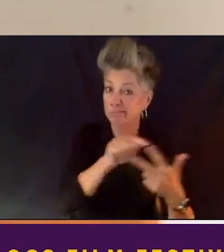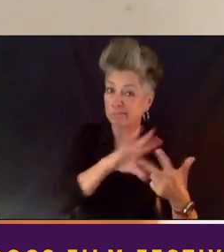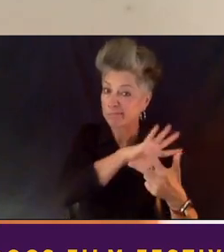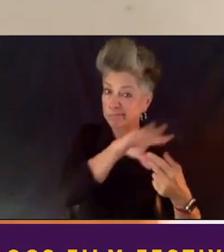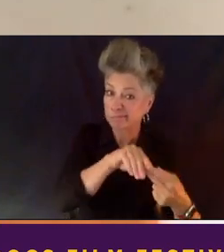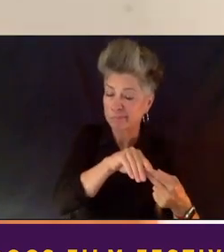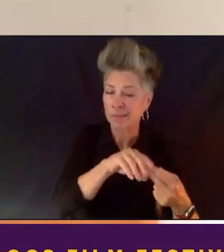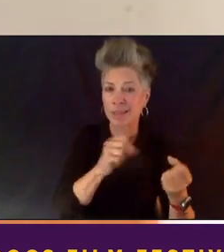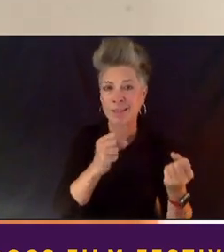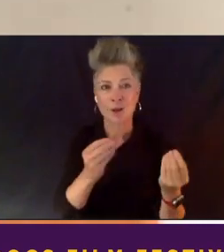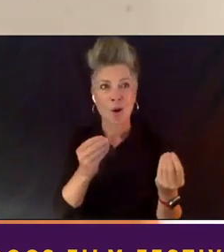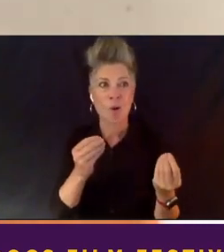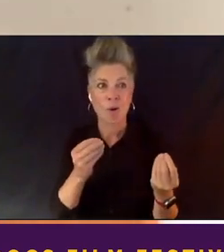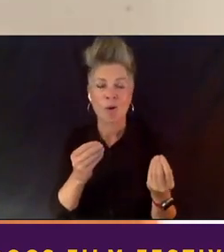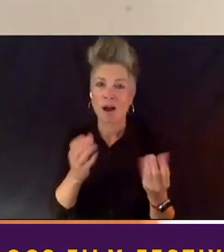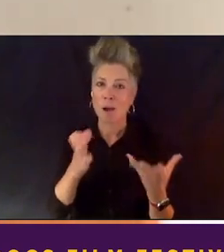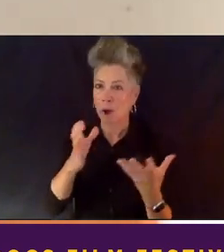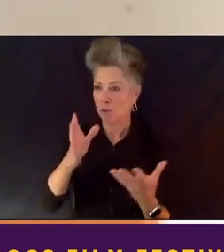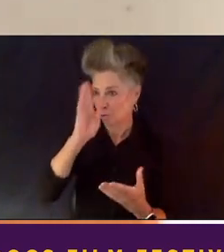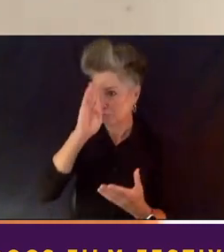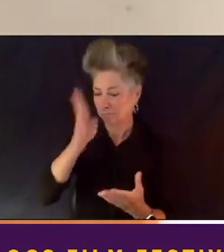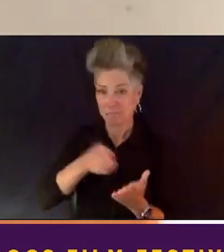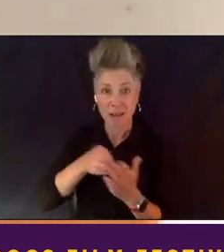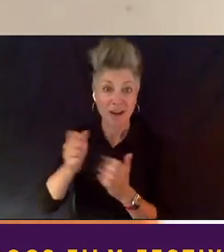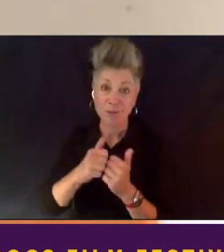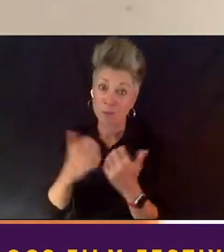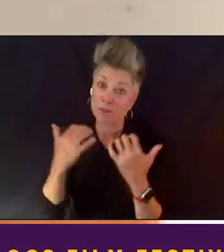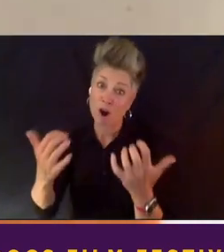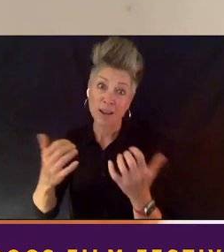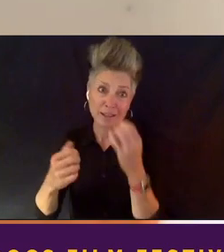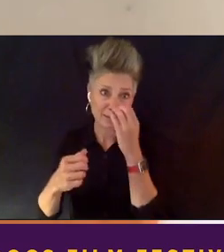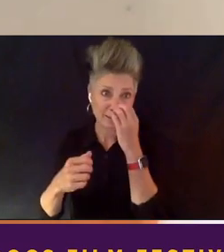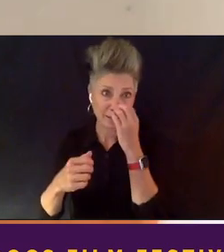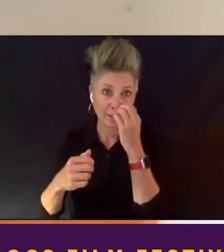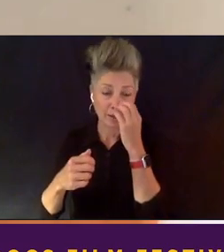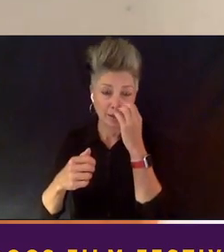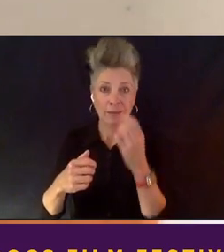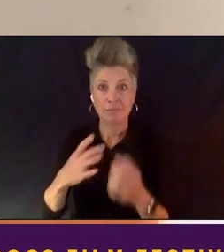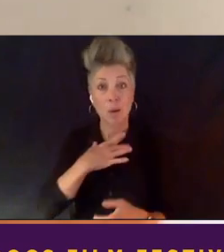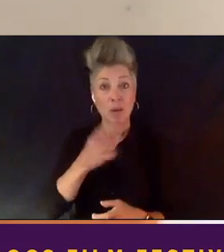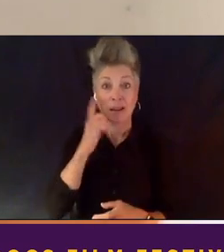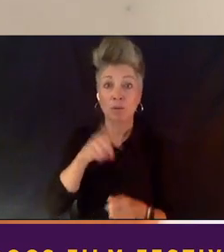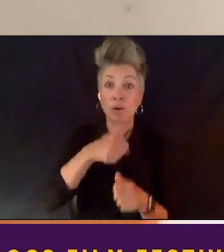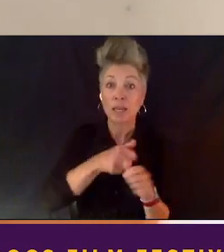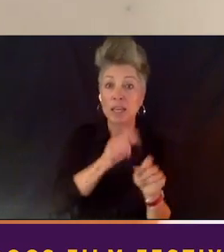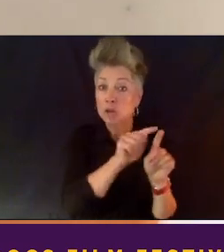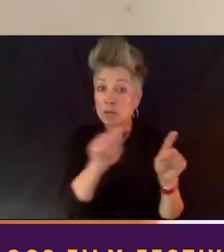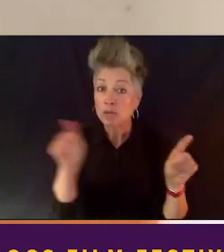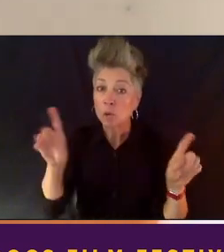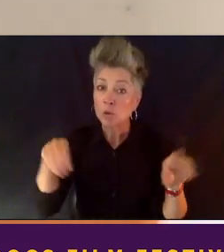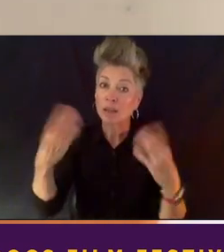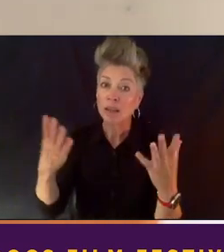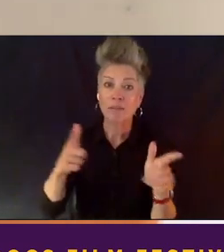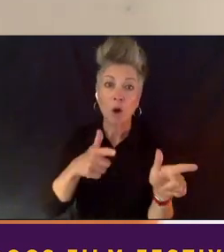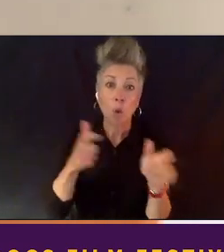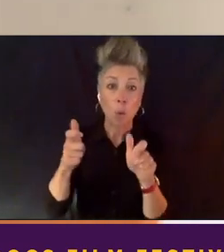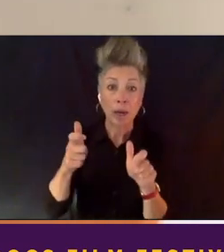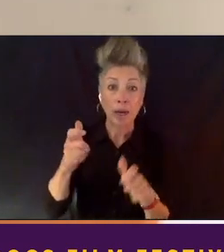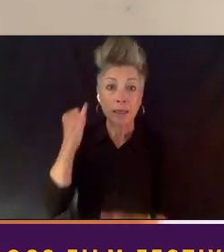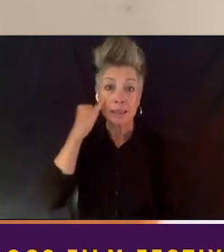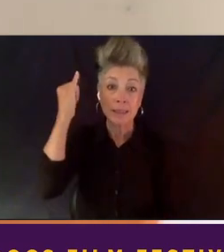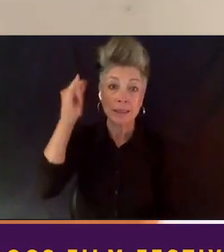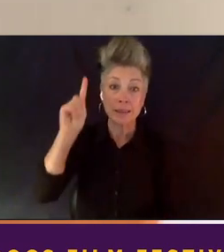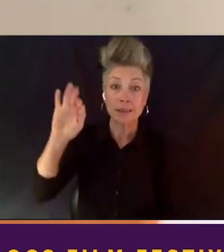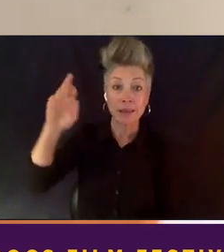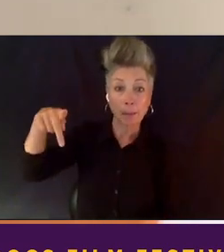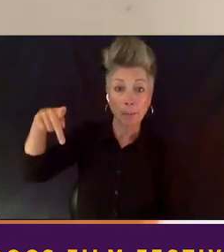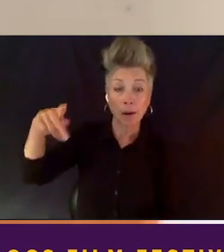leave them hanging about, um, and I, and I just love for each of you to give a quick tip as we just have about five minutes left. Um, you know,